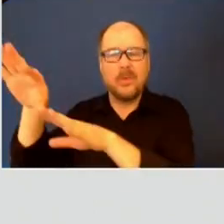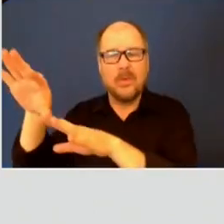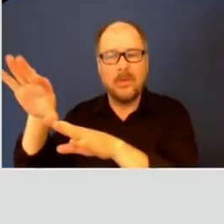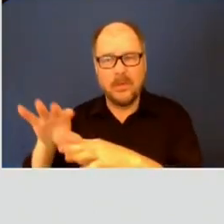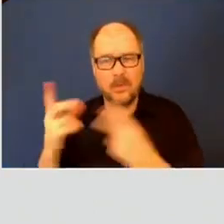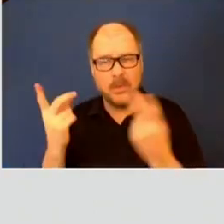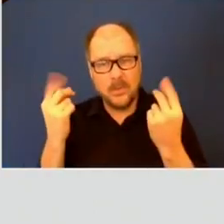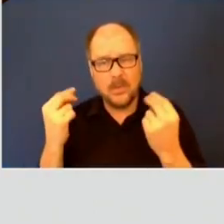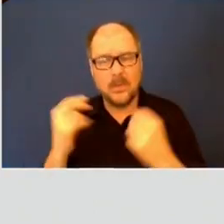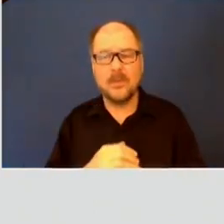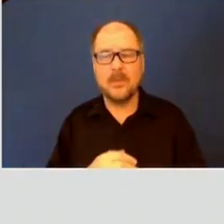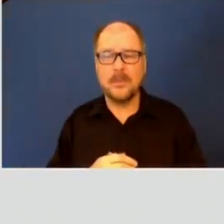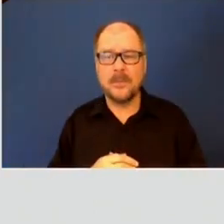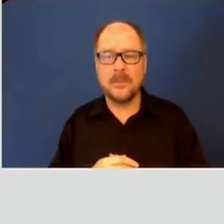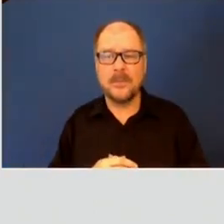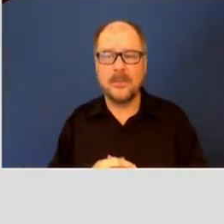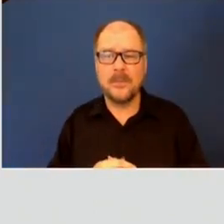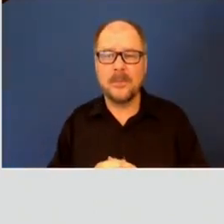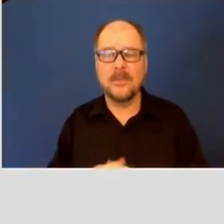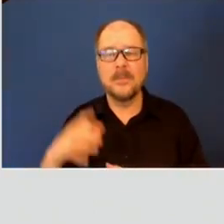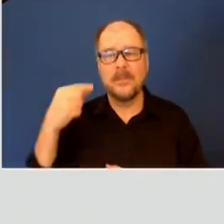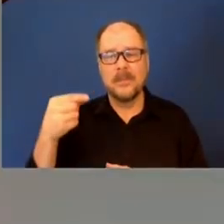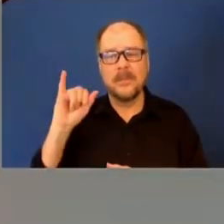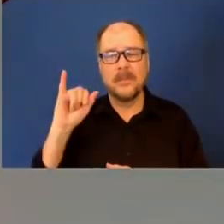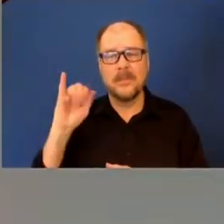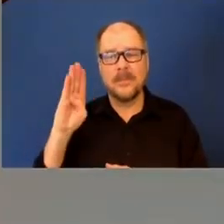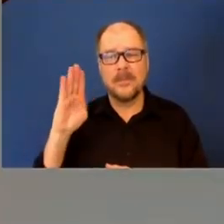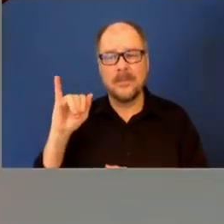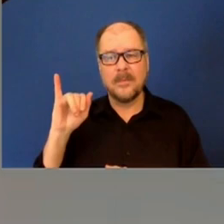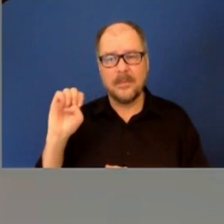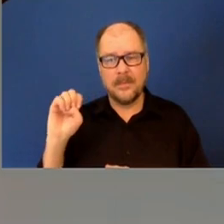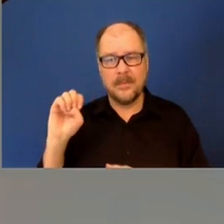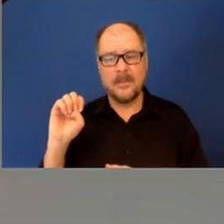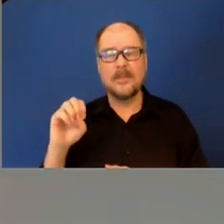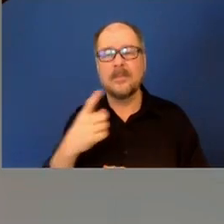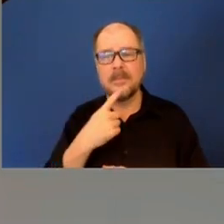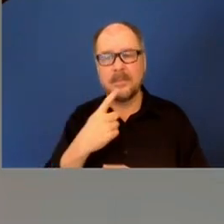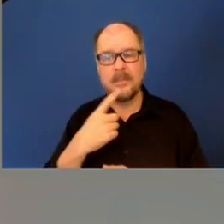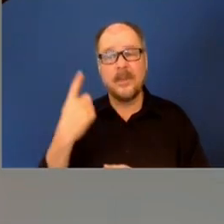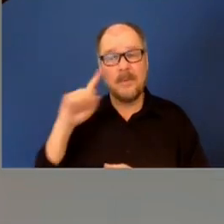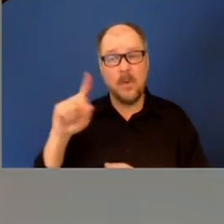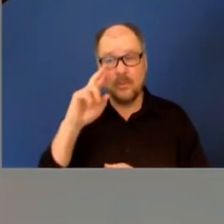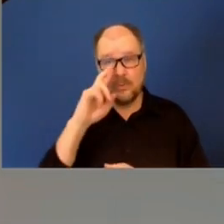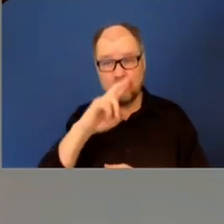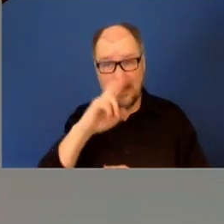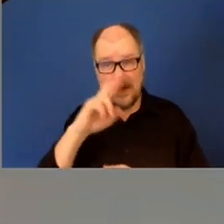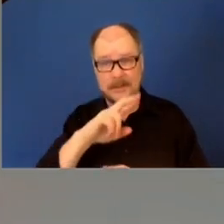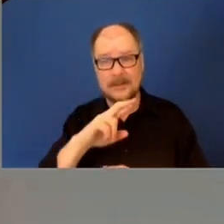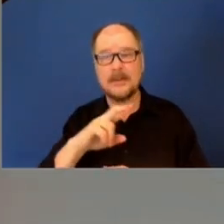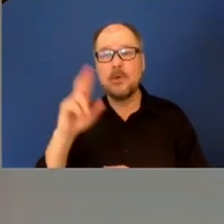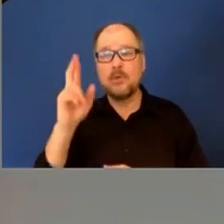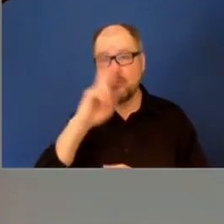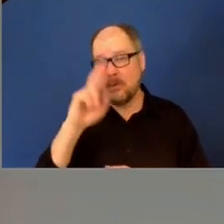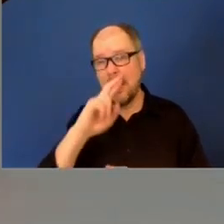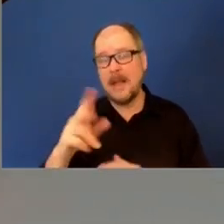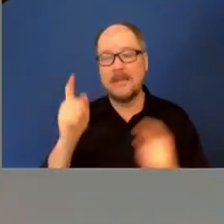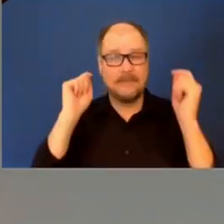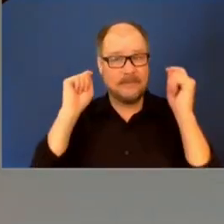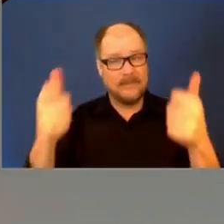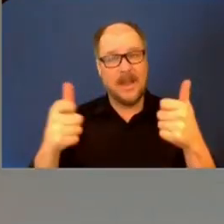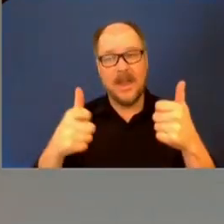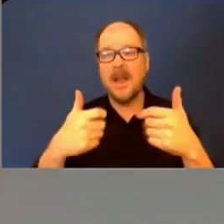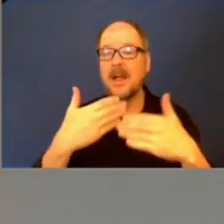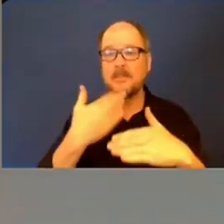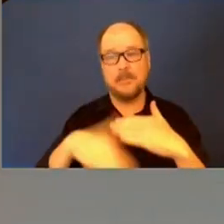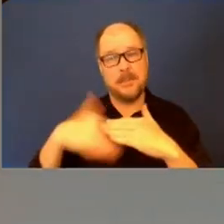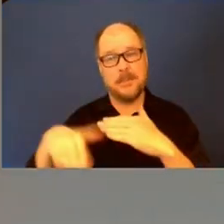So in terms of the infestation on the site, obviously, rats multiply, and they